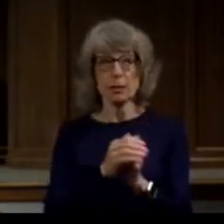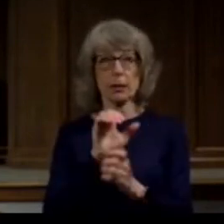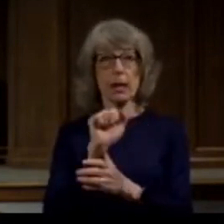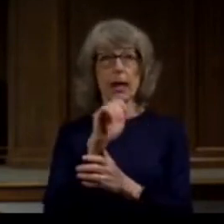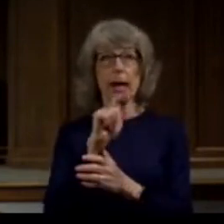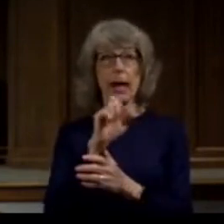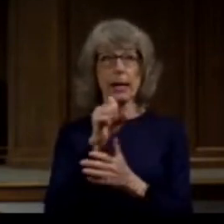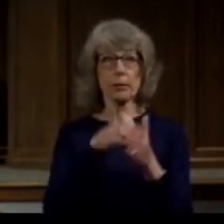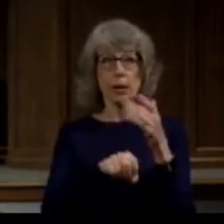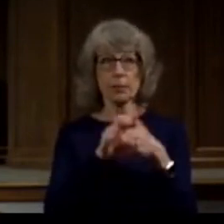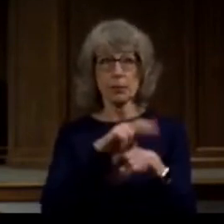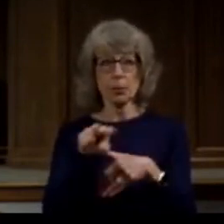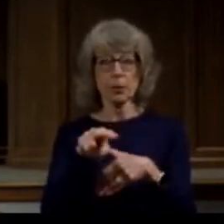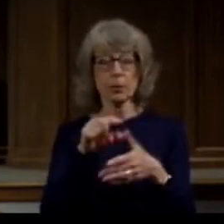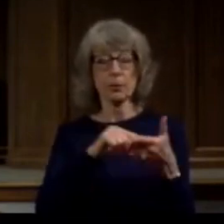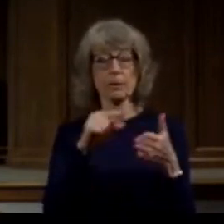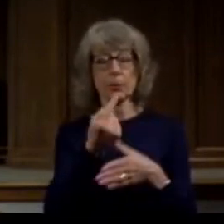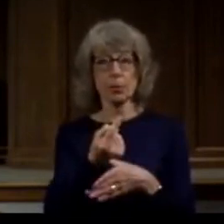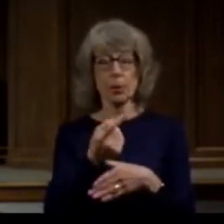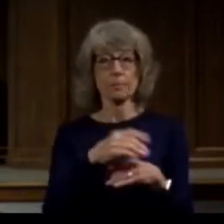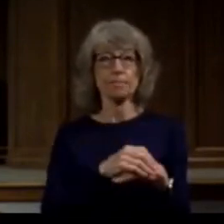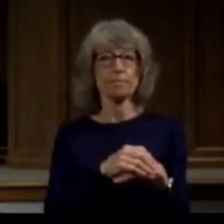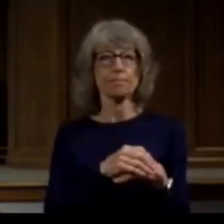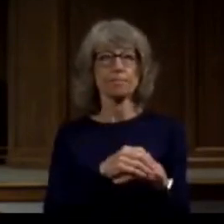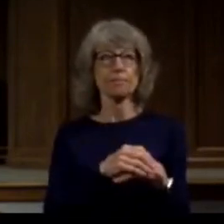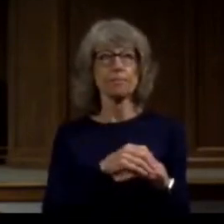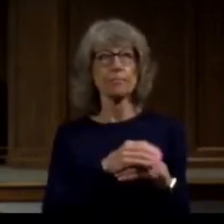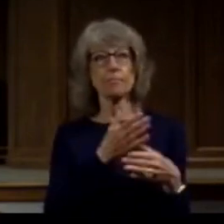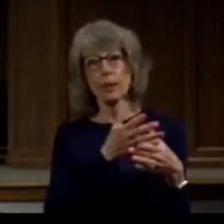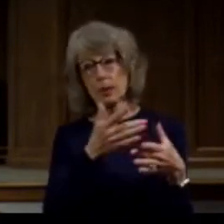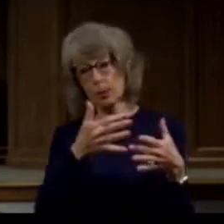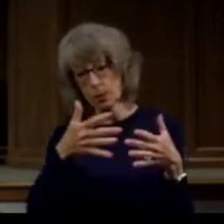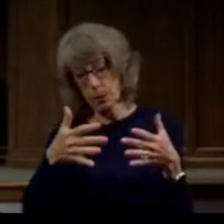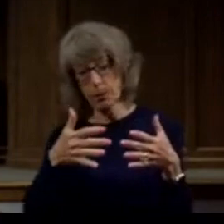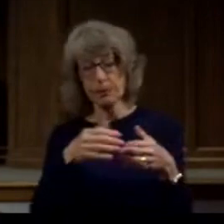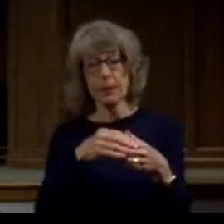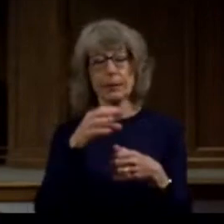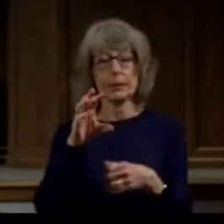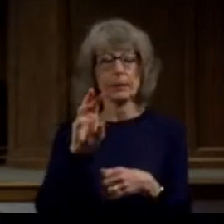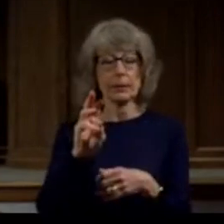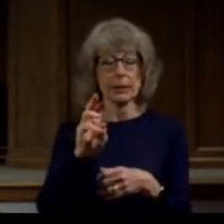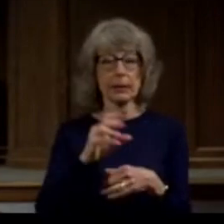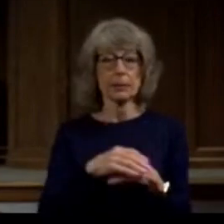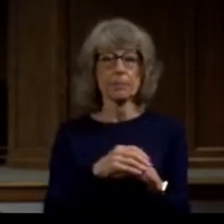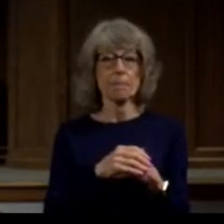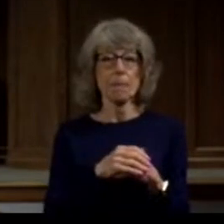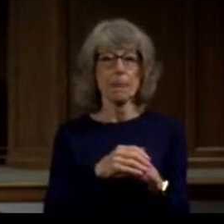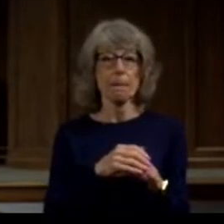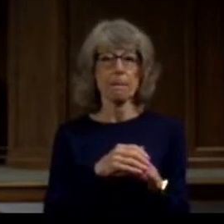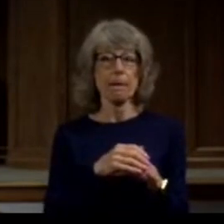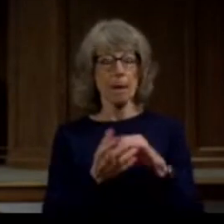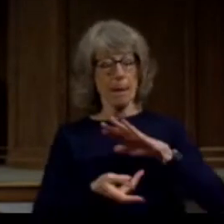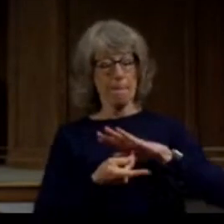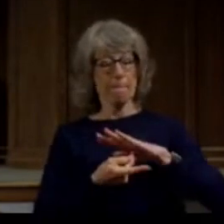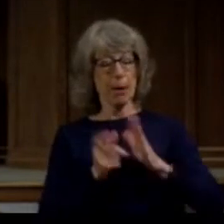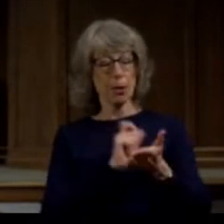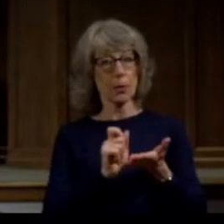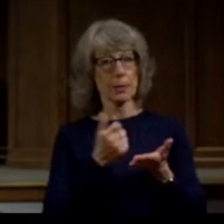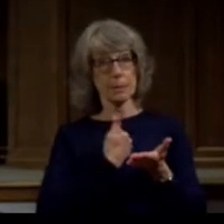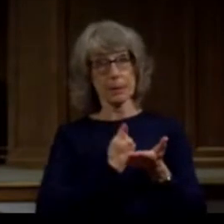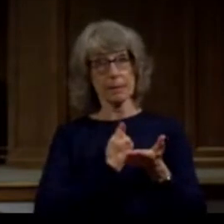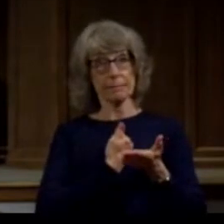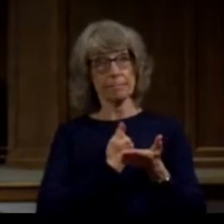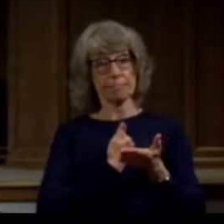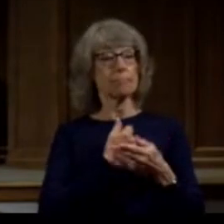We're going to start in verse 1 and make our way through to verse 16. It says this, Paul writes, I am a